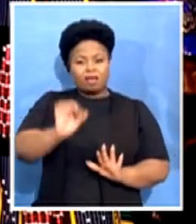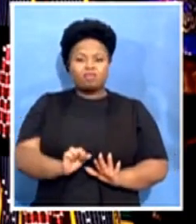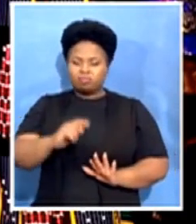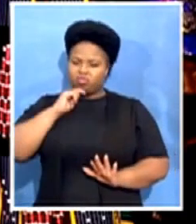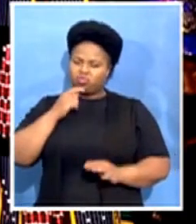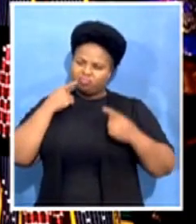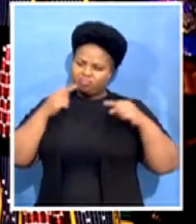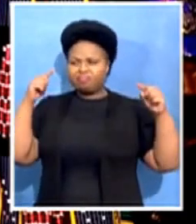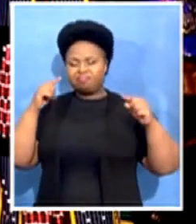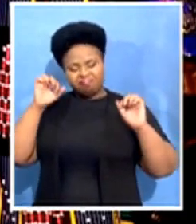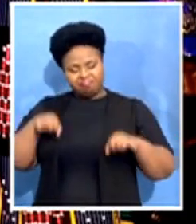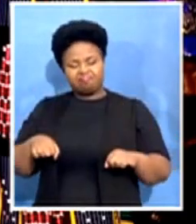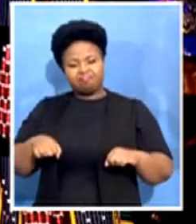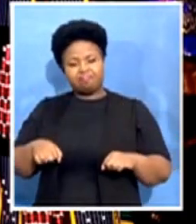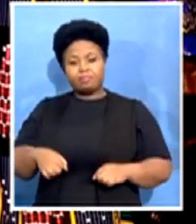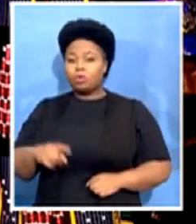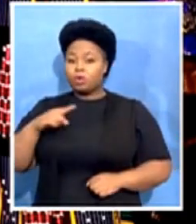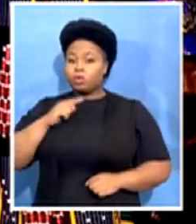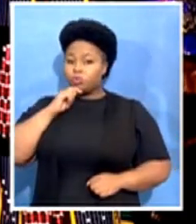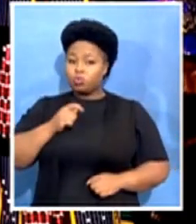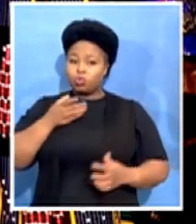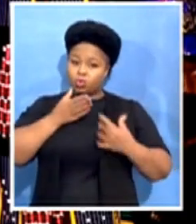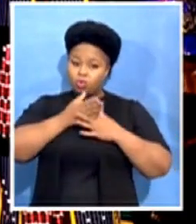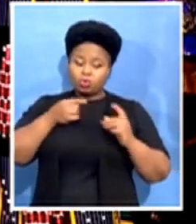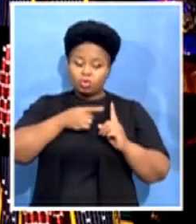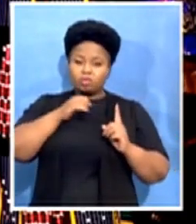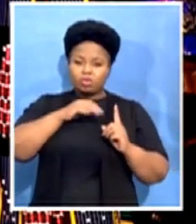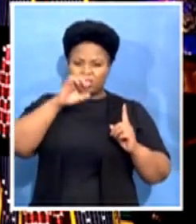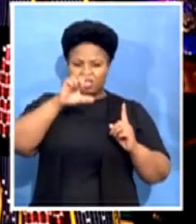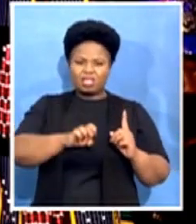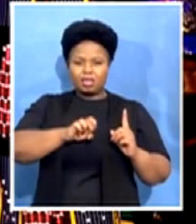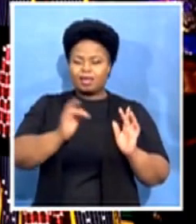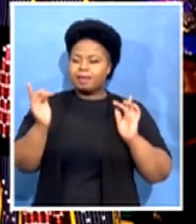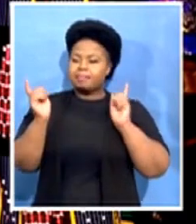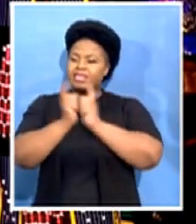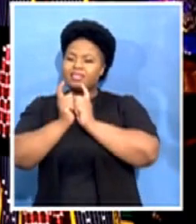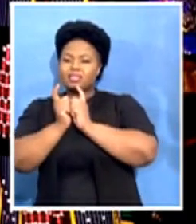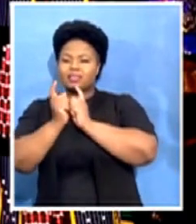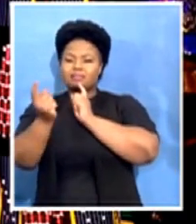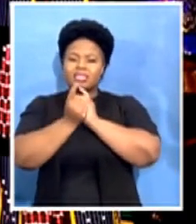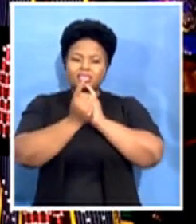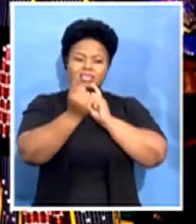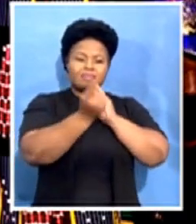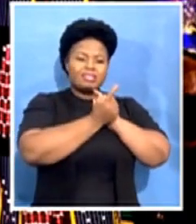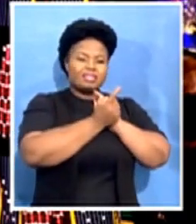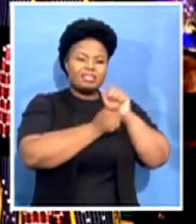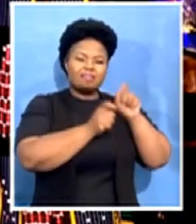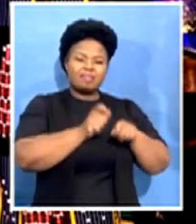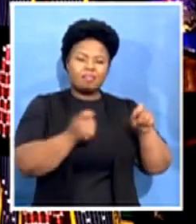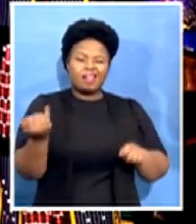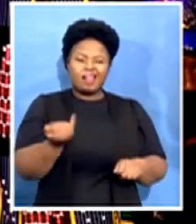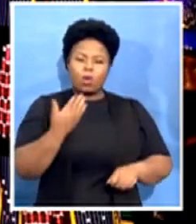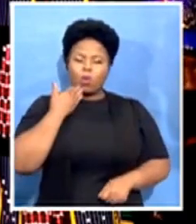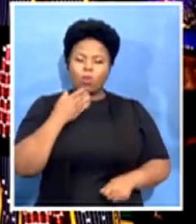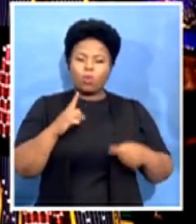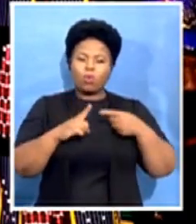through Spongle Kumalo they have encountered the likes of Queen Zinga, the Angolan matriarch,